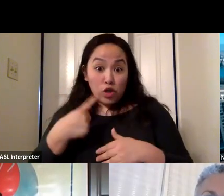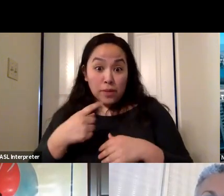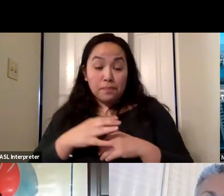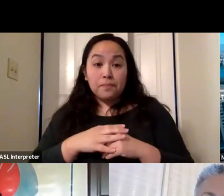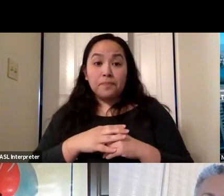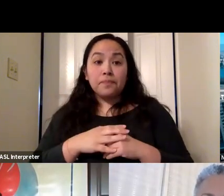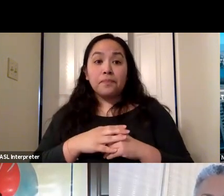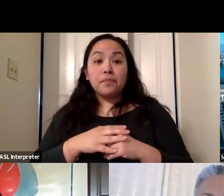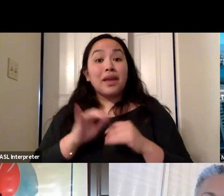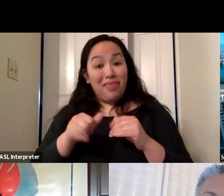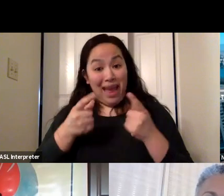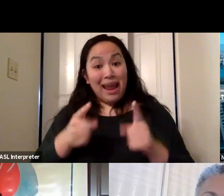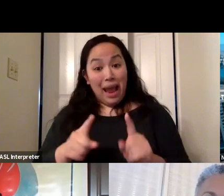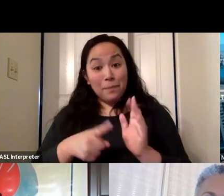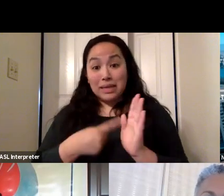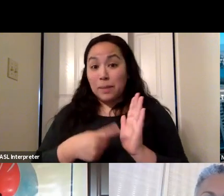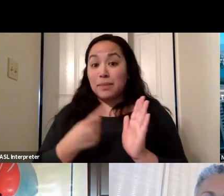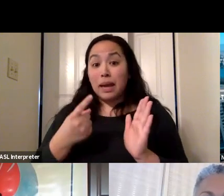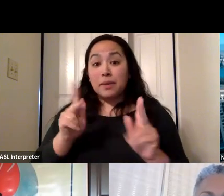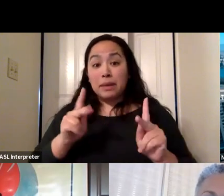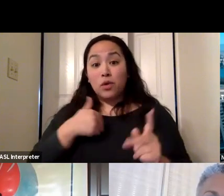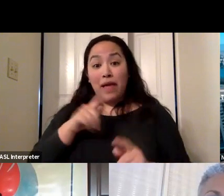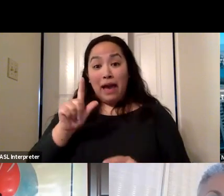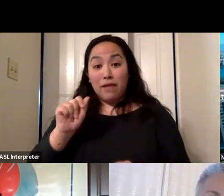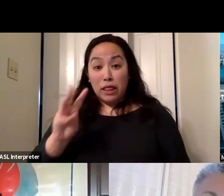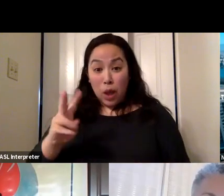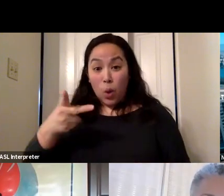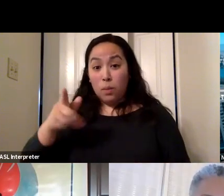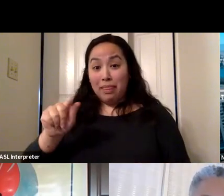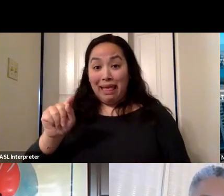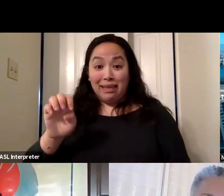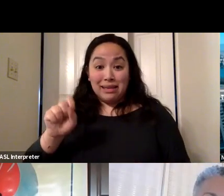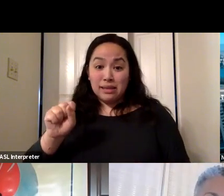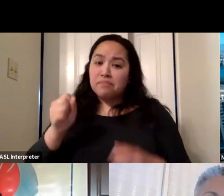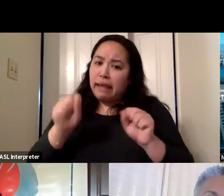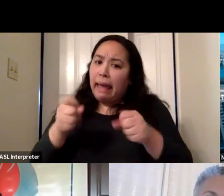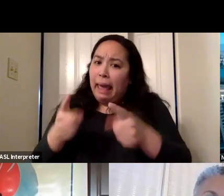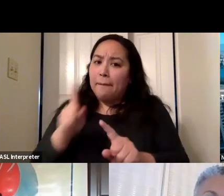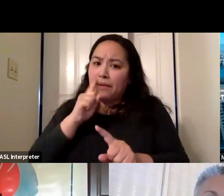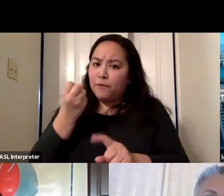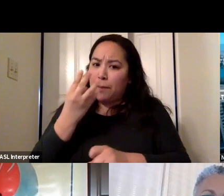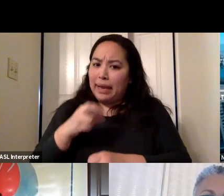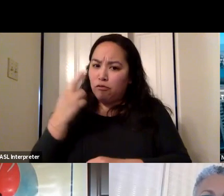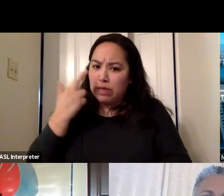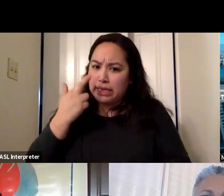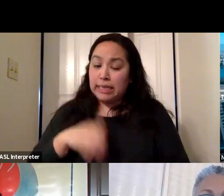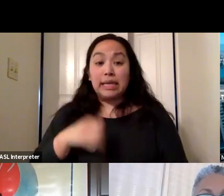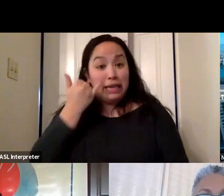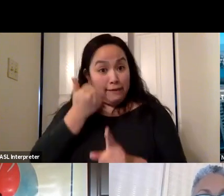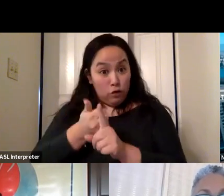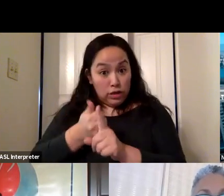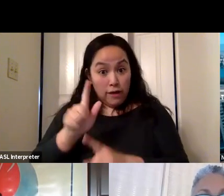happen. Some people have a low low platelets and it can happen for a number of reasons. Now, if you have low platelets because